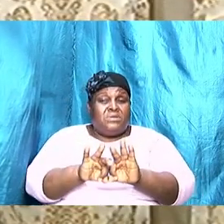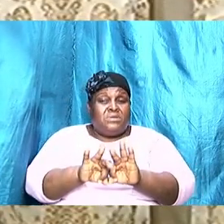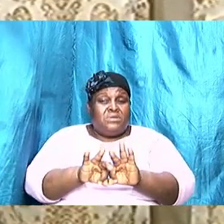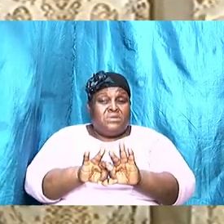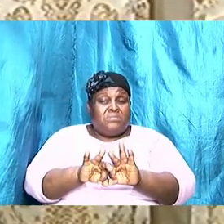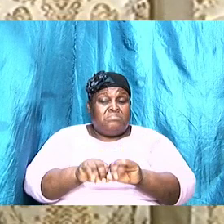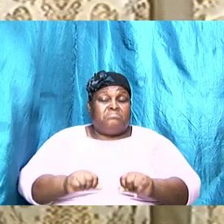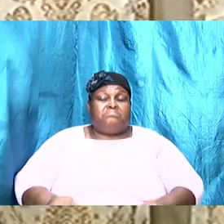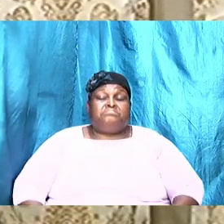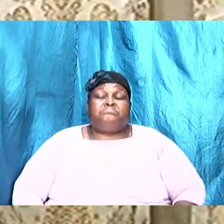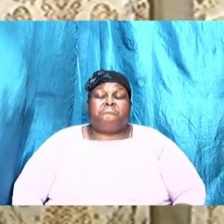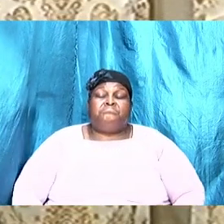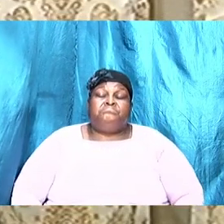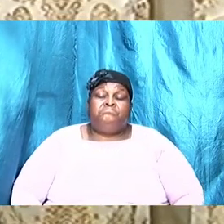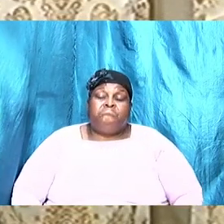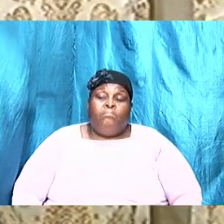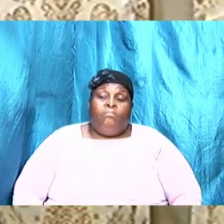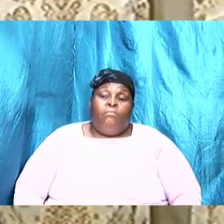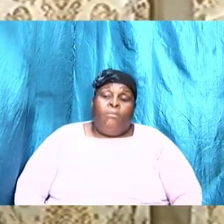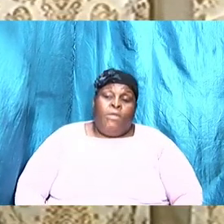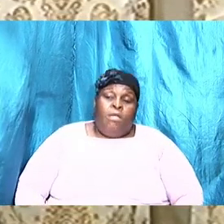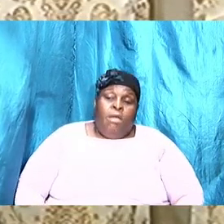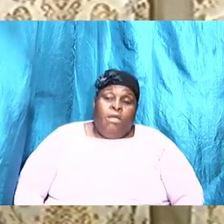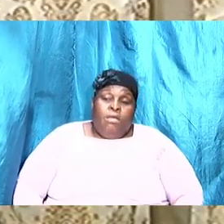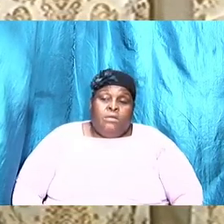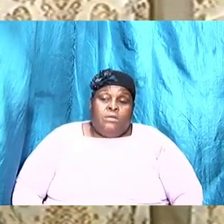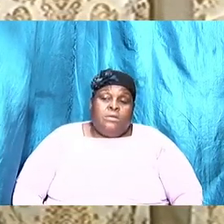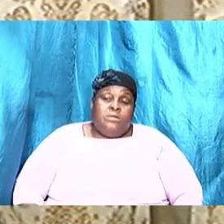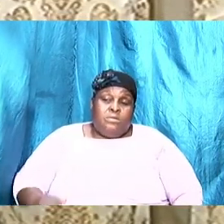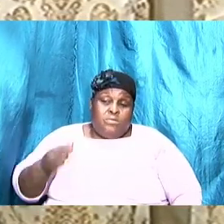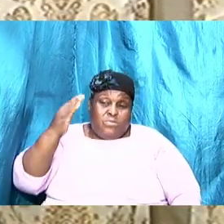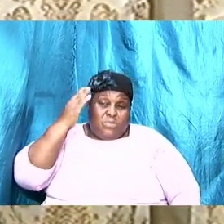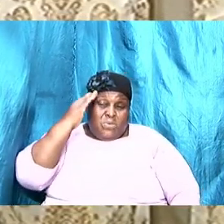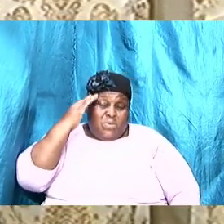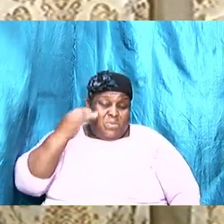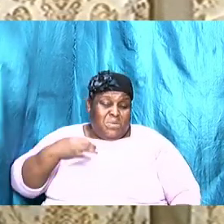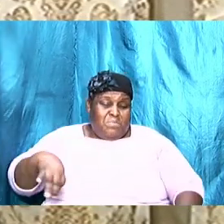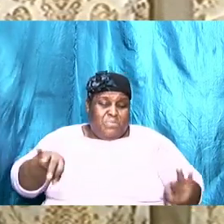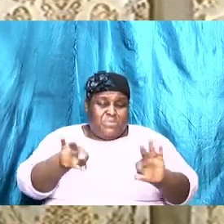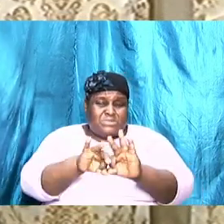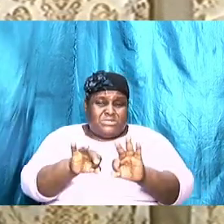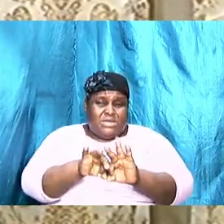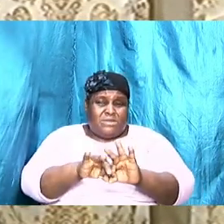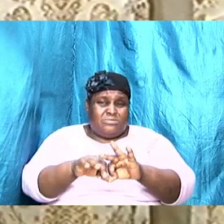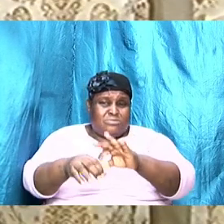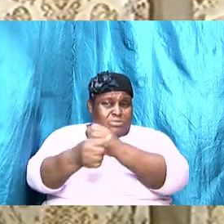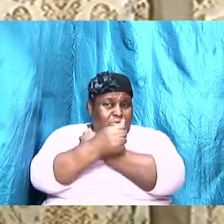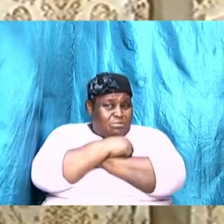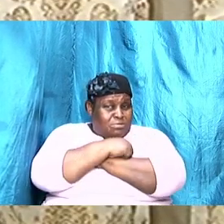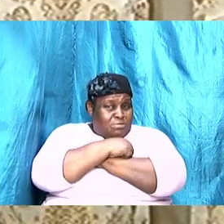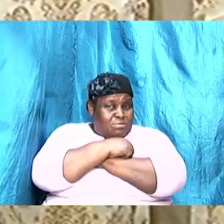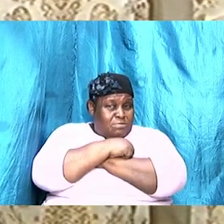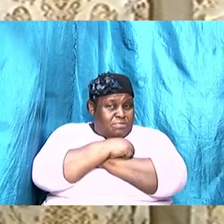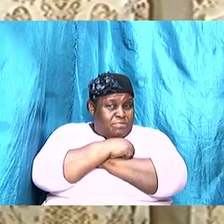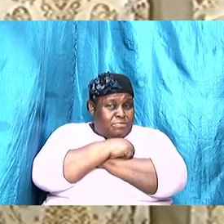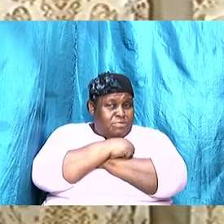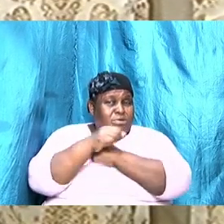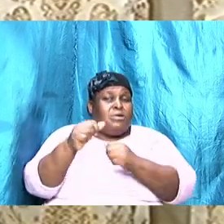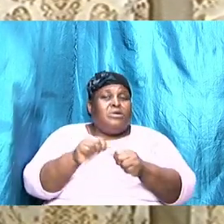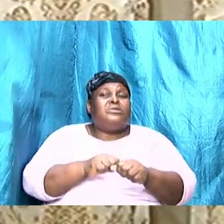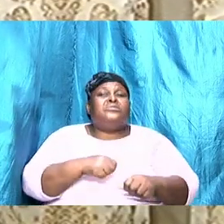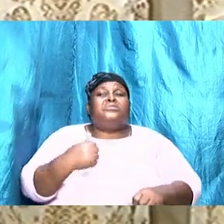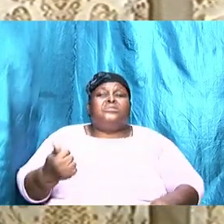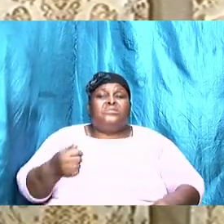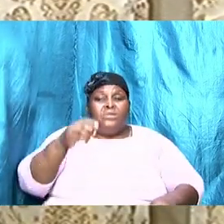importance. Yes, we know that it is important to love each other. Husbands, love your